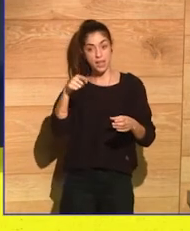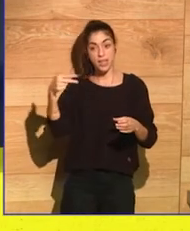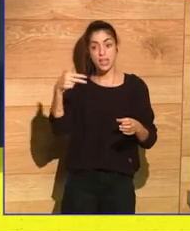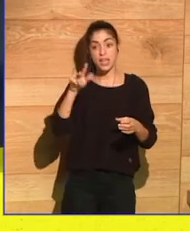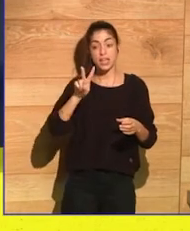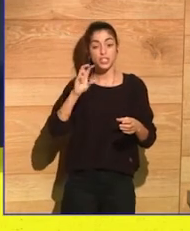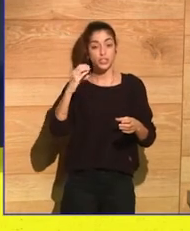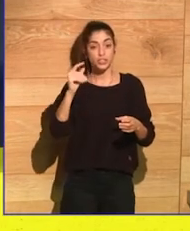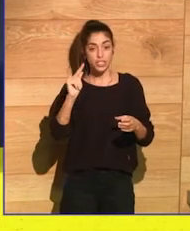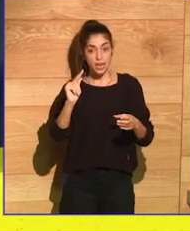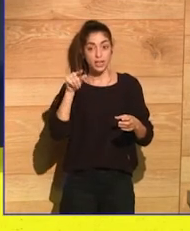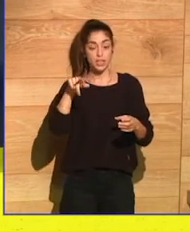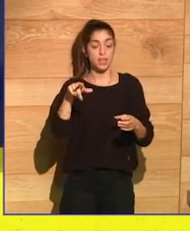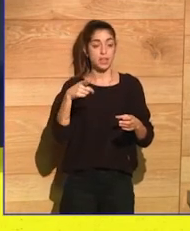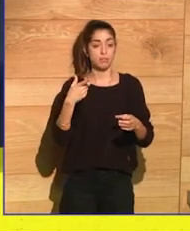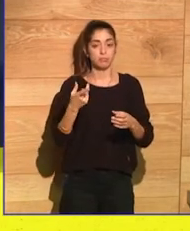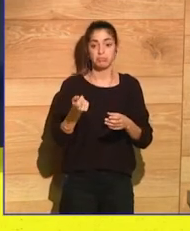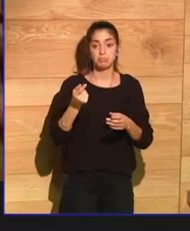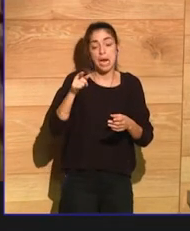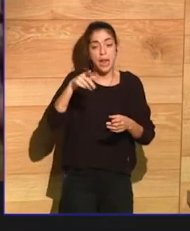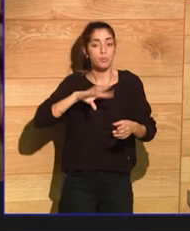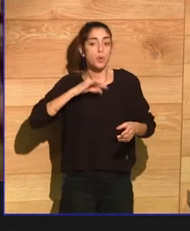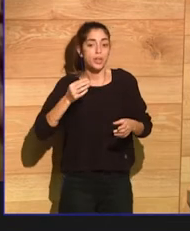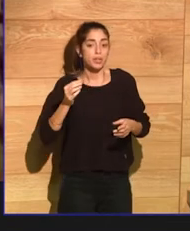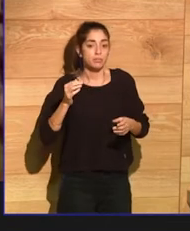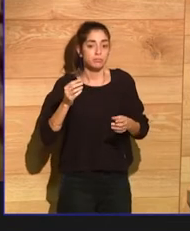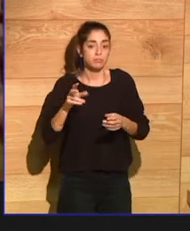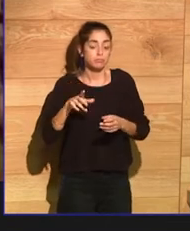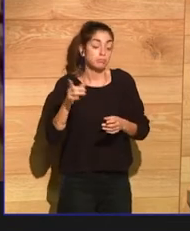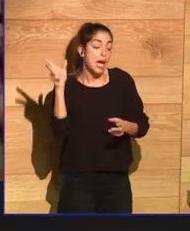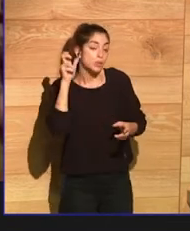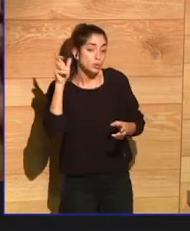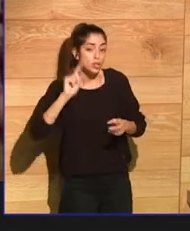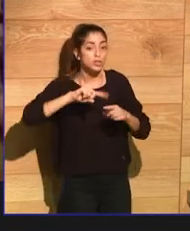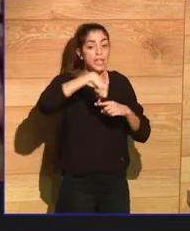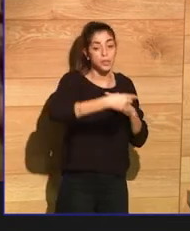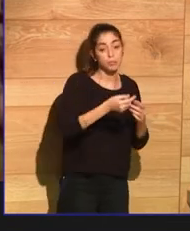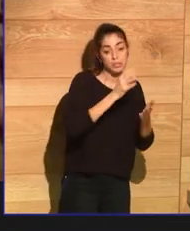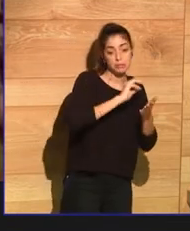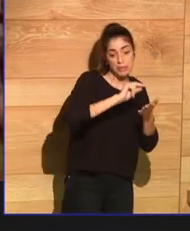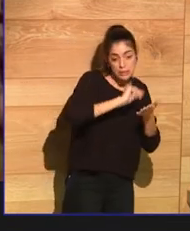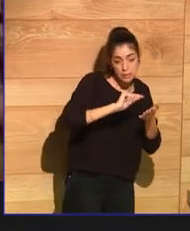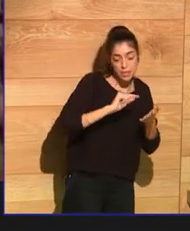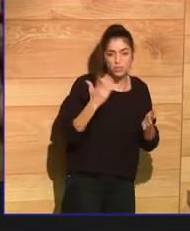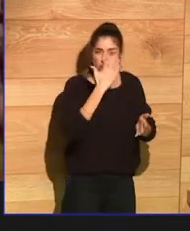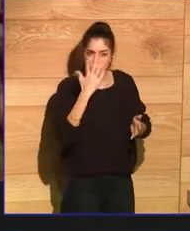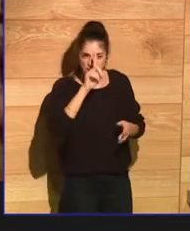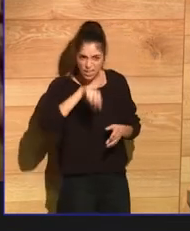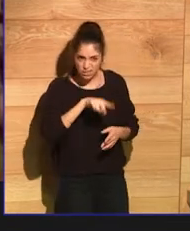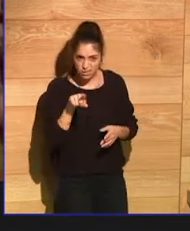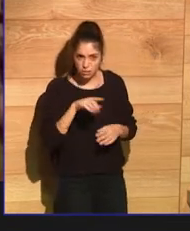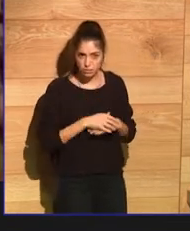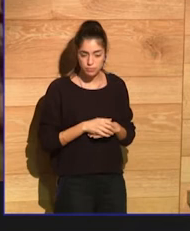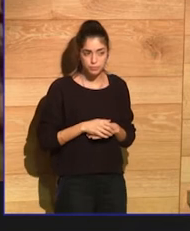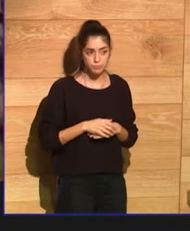here's Chuck Palahniuk. We need to be more reserved. Aren't there any reservations when you arrive at these communities?